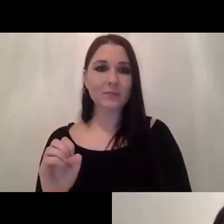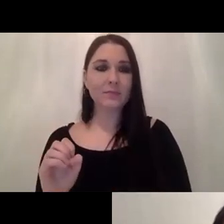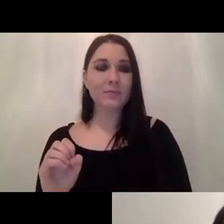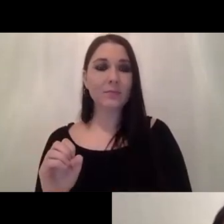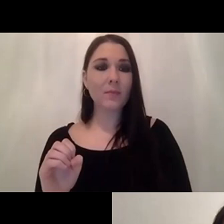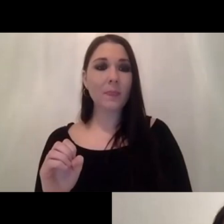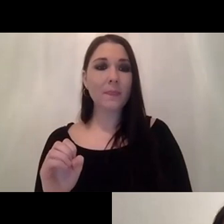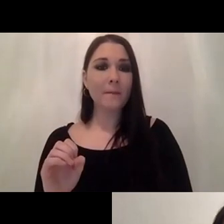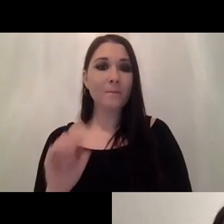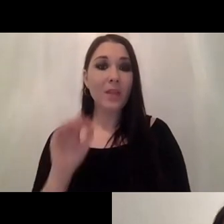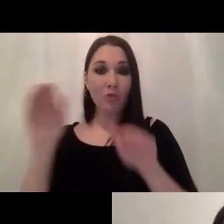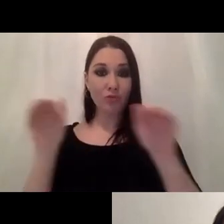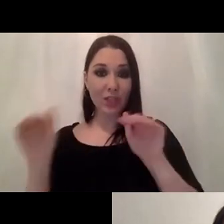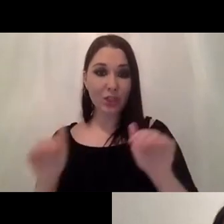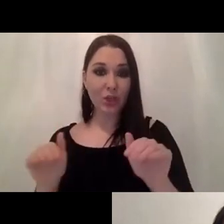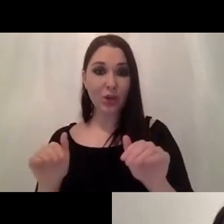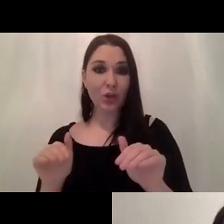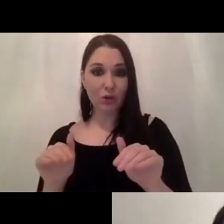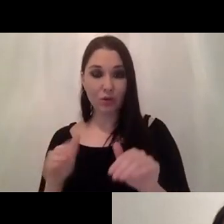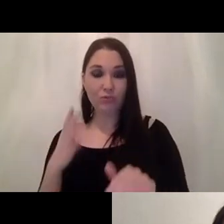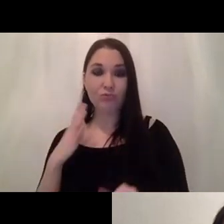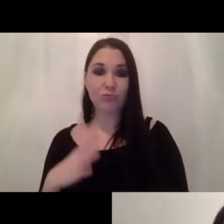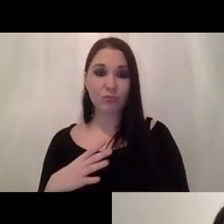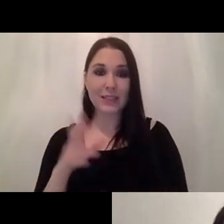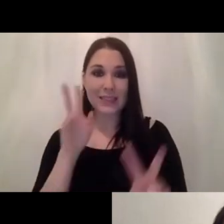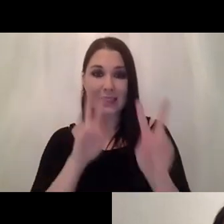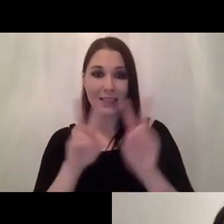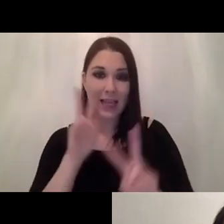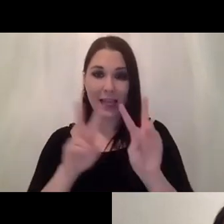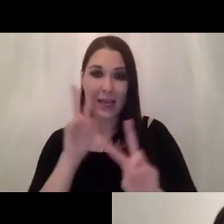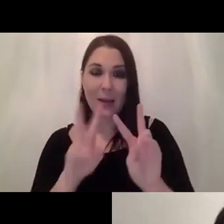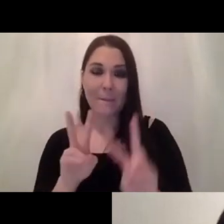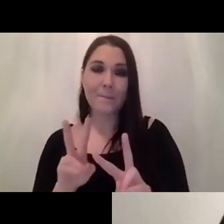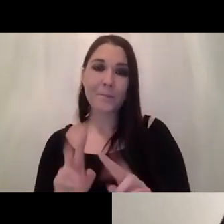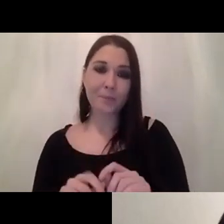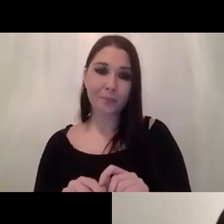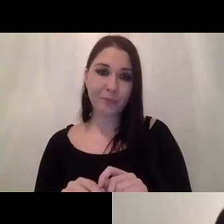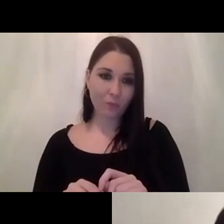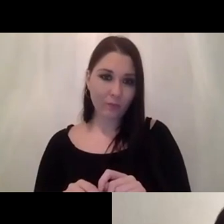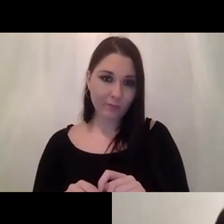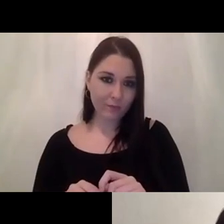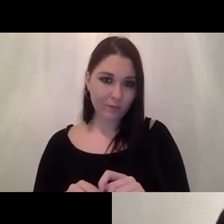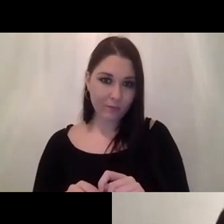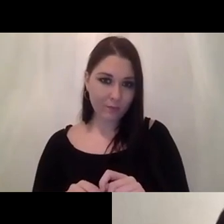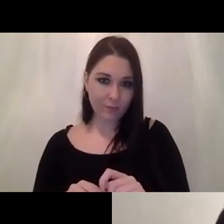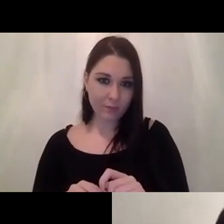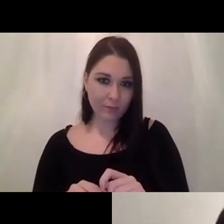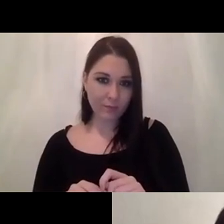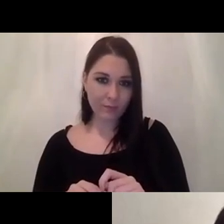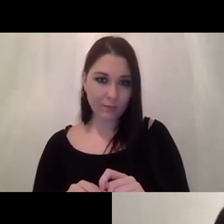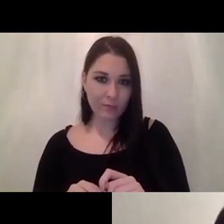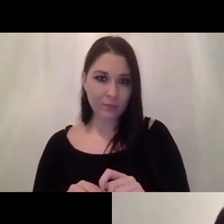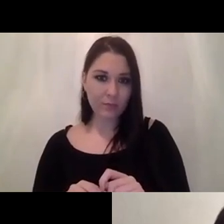a richer um a scene in in in the sense of of uh texture